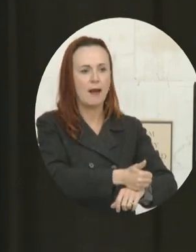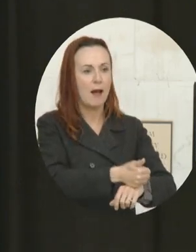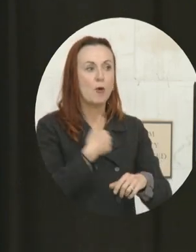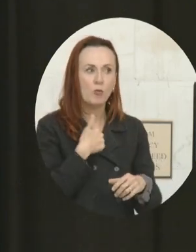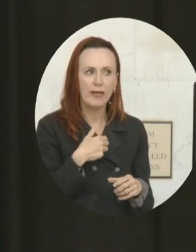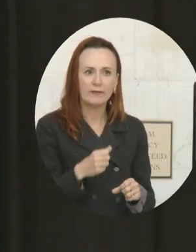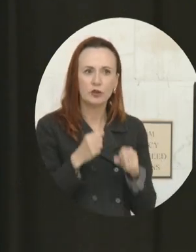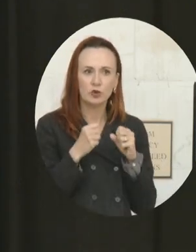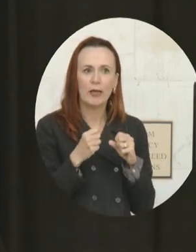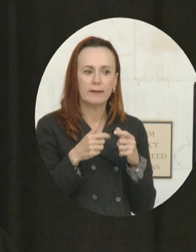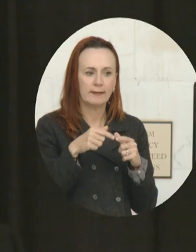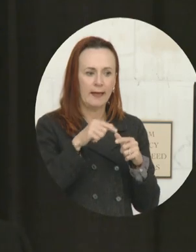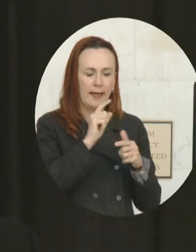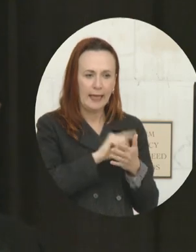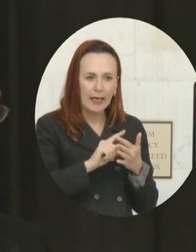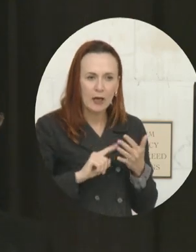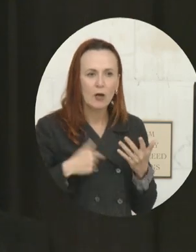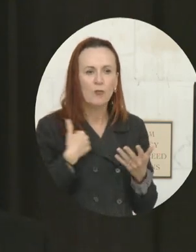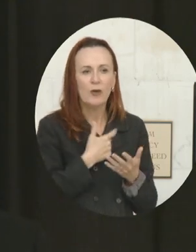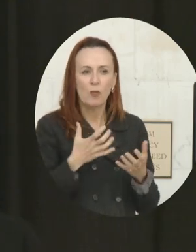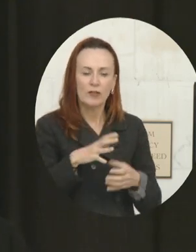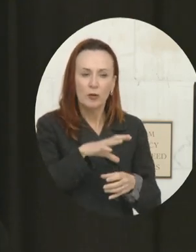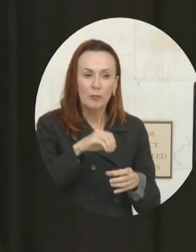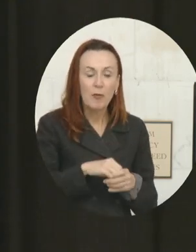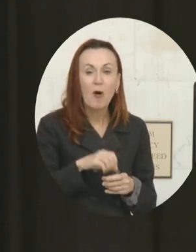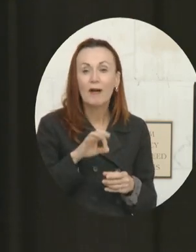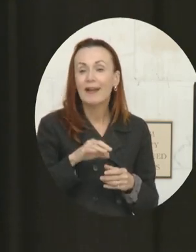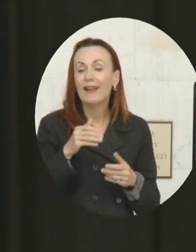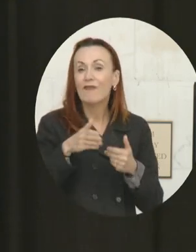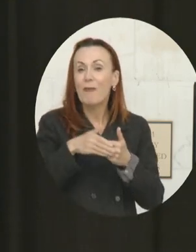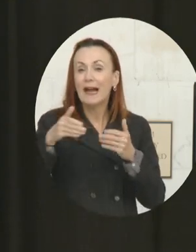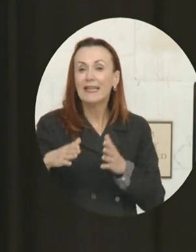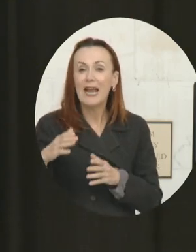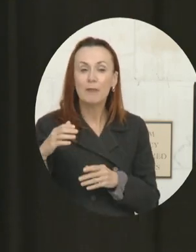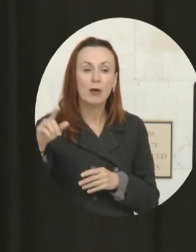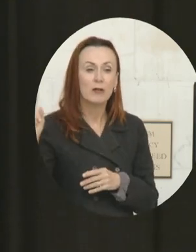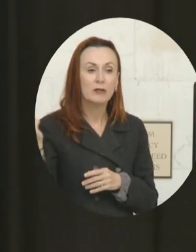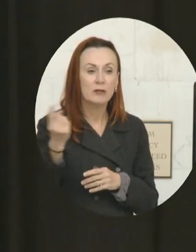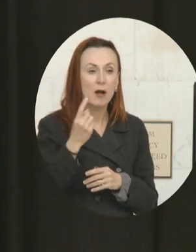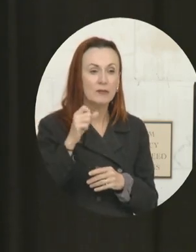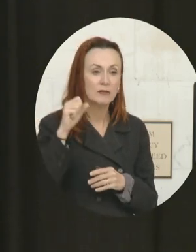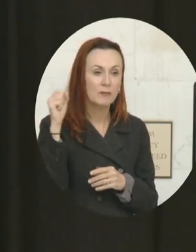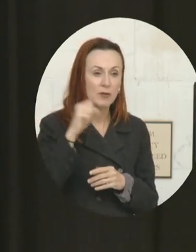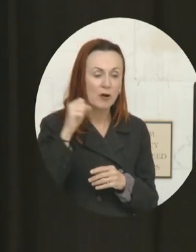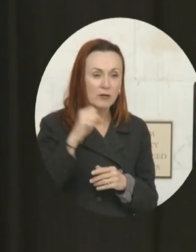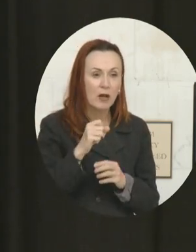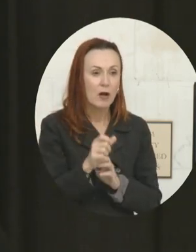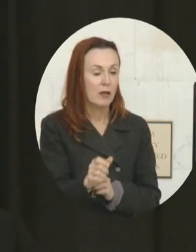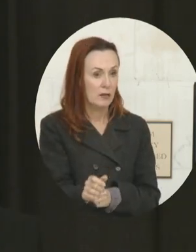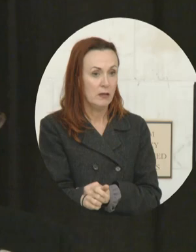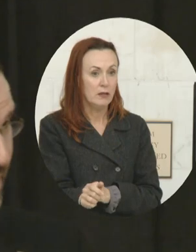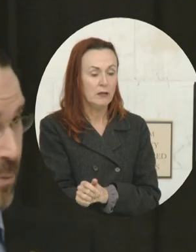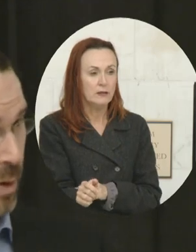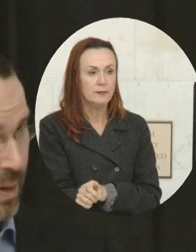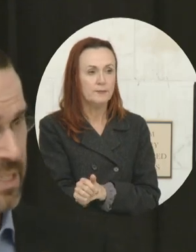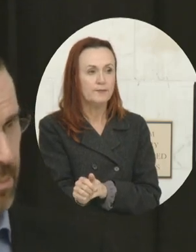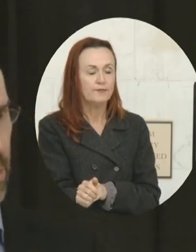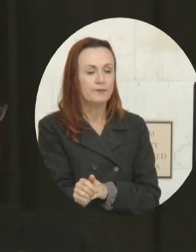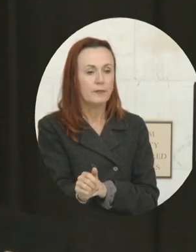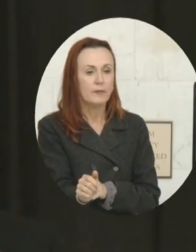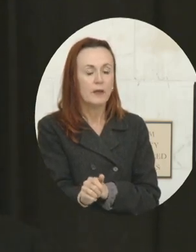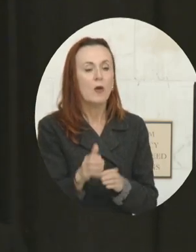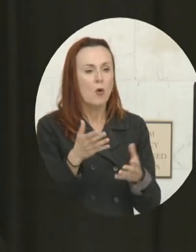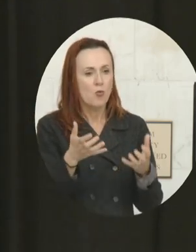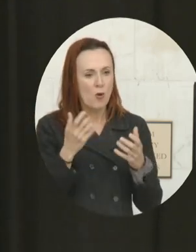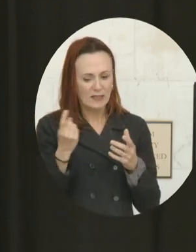here, and here's how we want you to be a part of it, right? If my neighbor knocks on my door, it'll be different than if Dan Holmes, whom I like, would knock on my door, right? We want